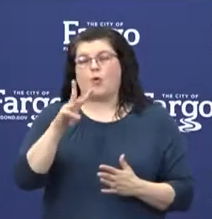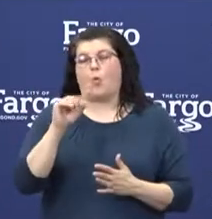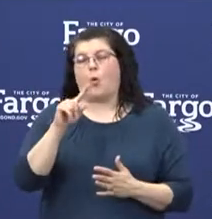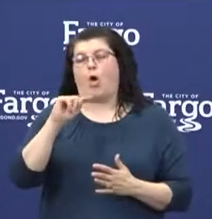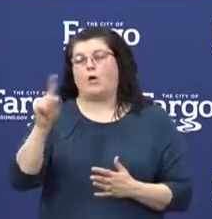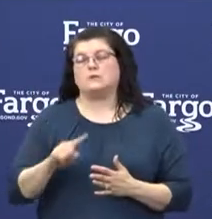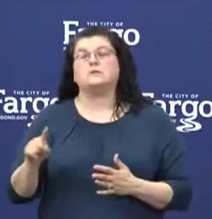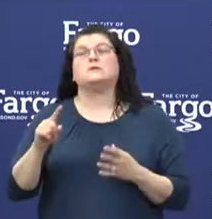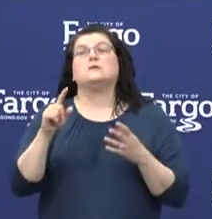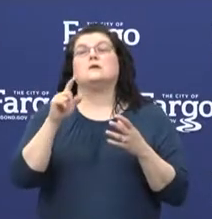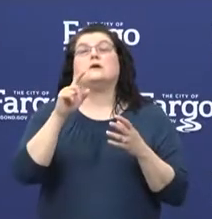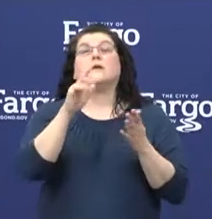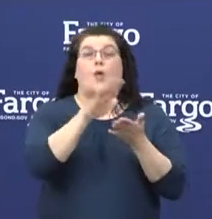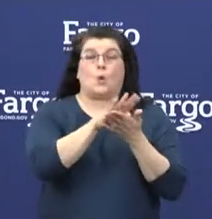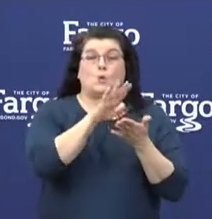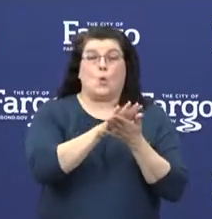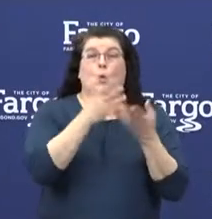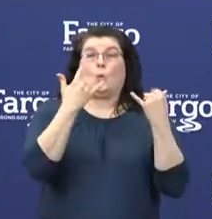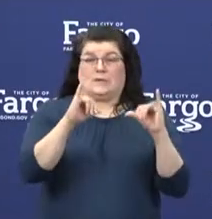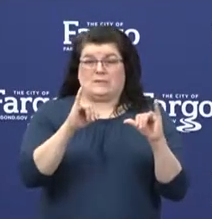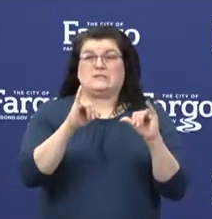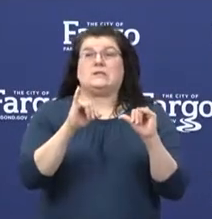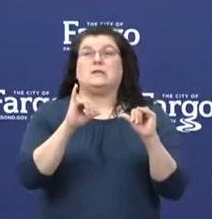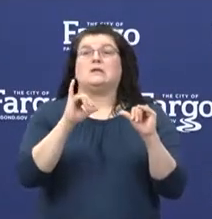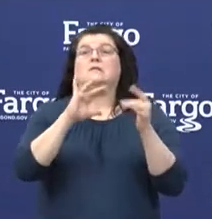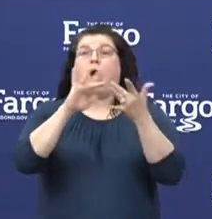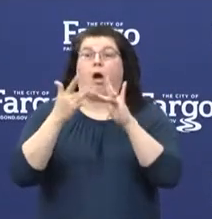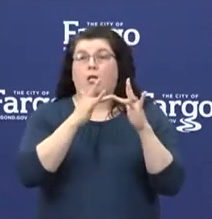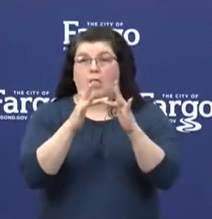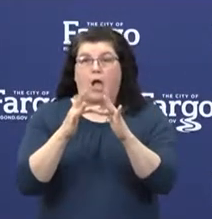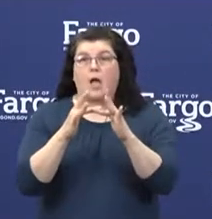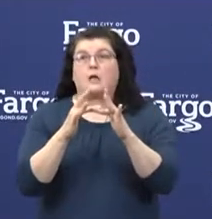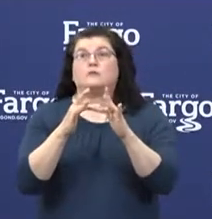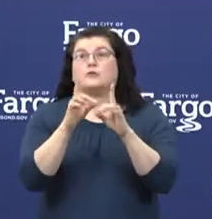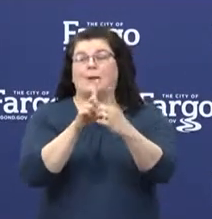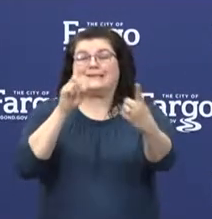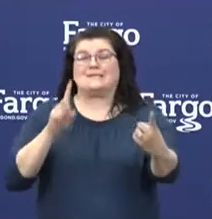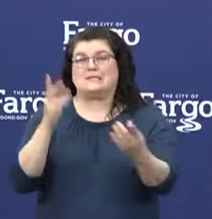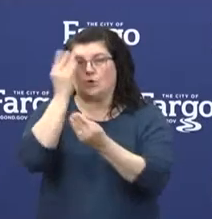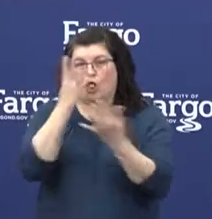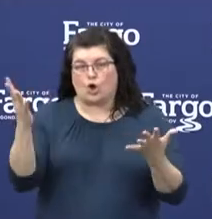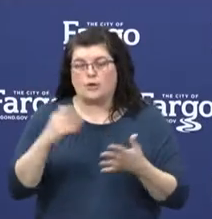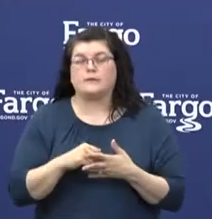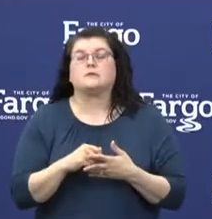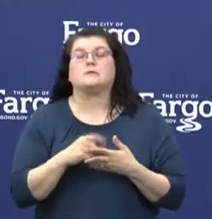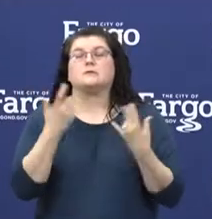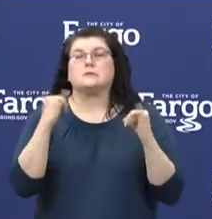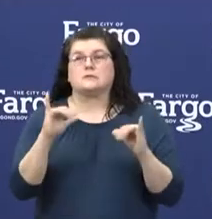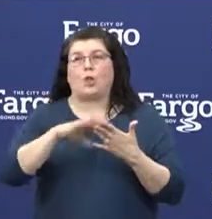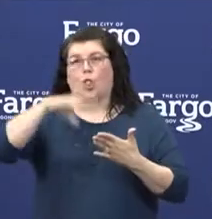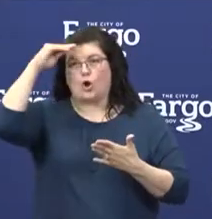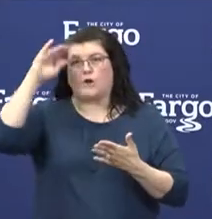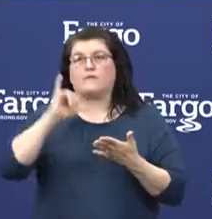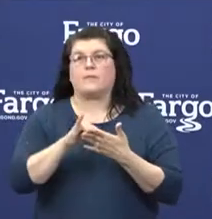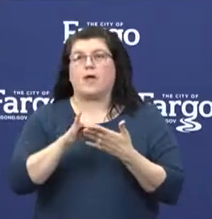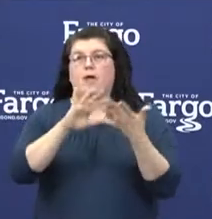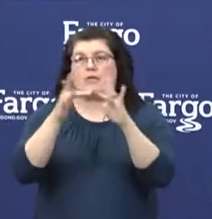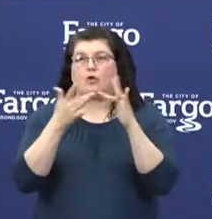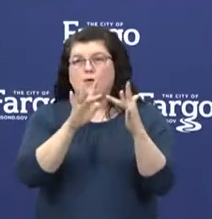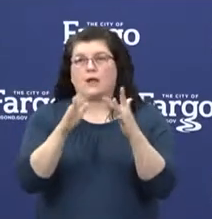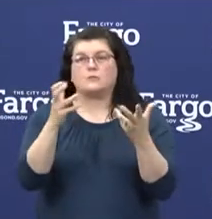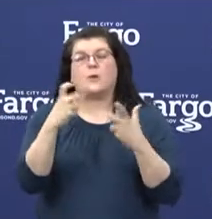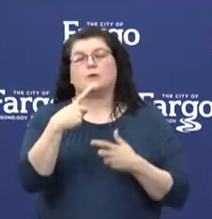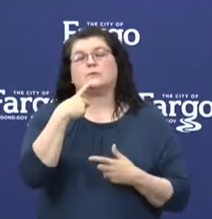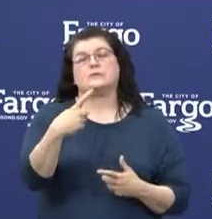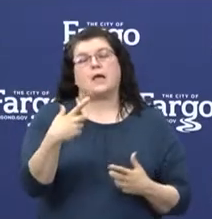will continue distance learning for the remainder of the academic year. I do want to send a shout out to the